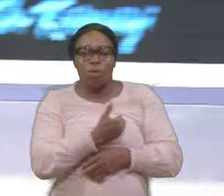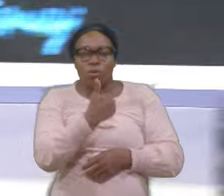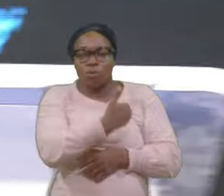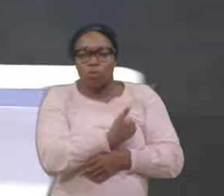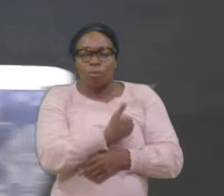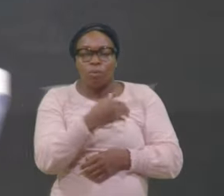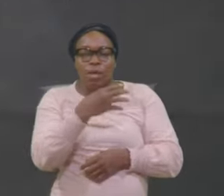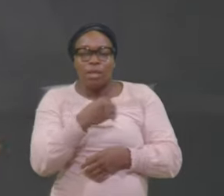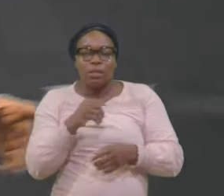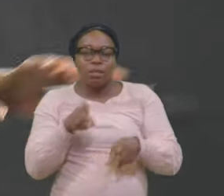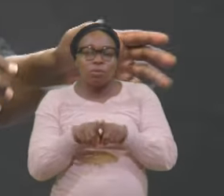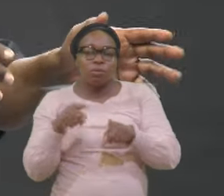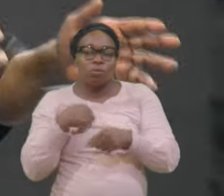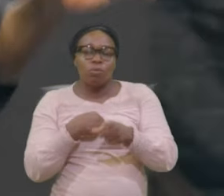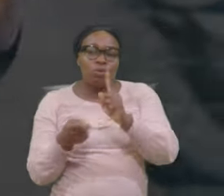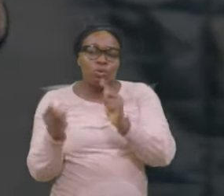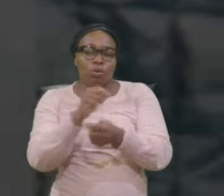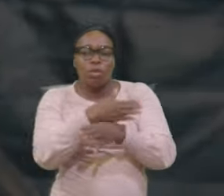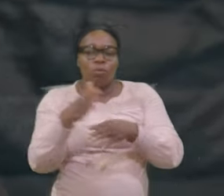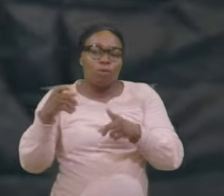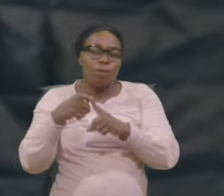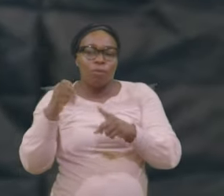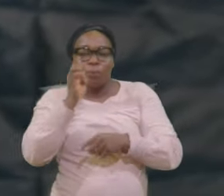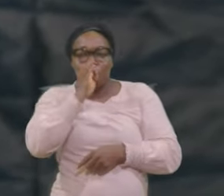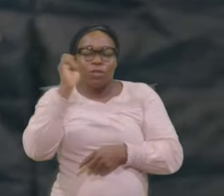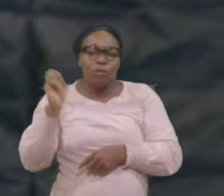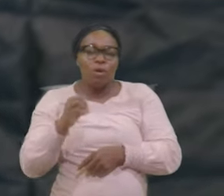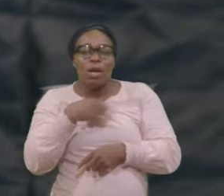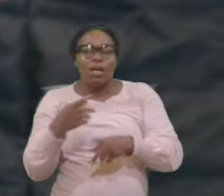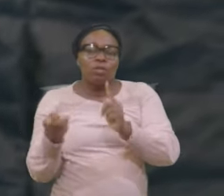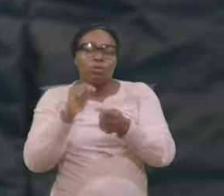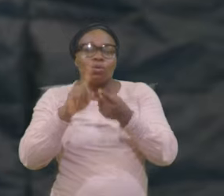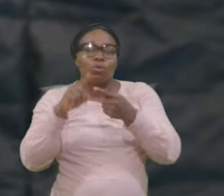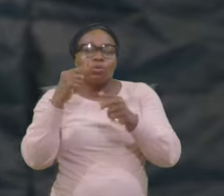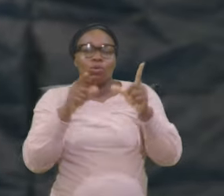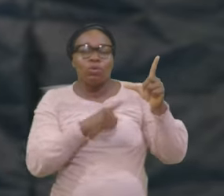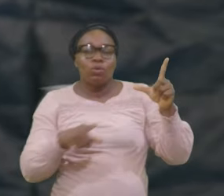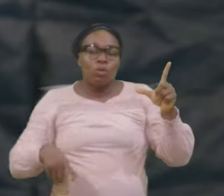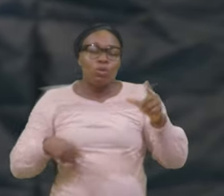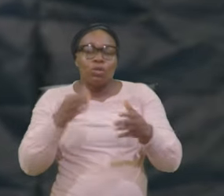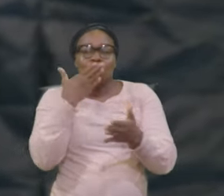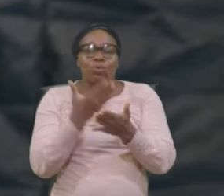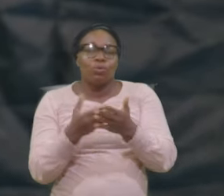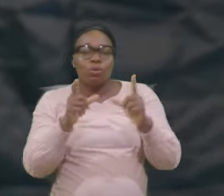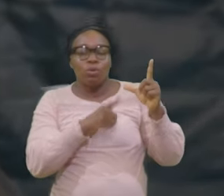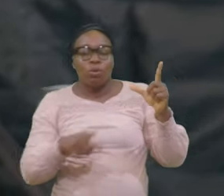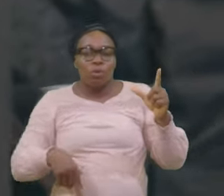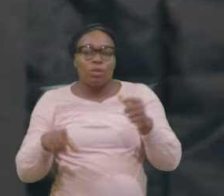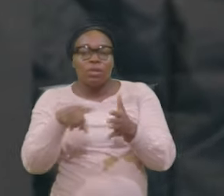away From evil And turn Unto the Lord The good Lord Then we Have